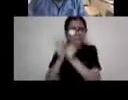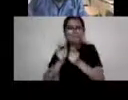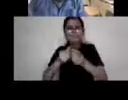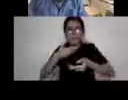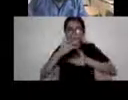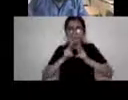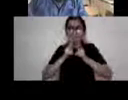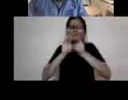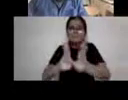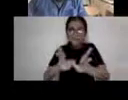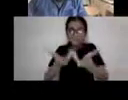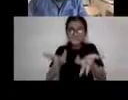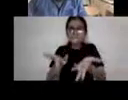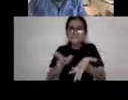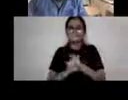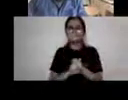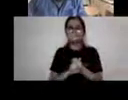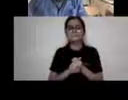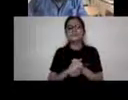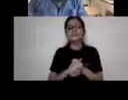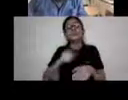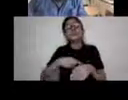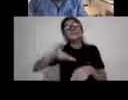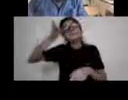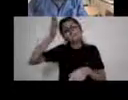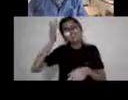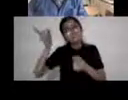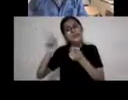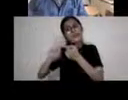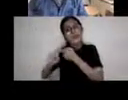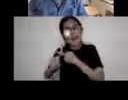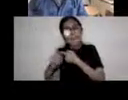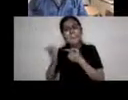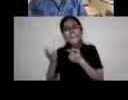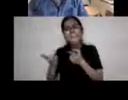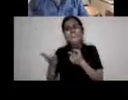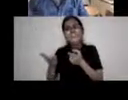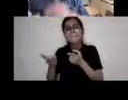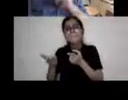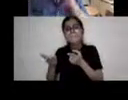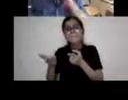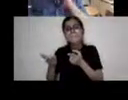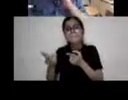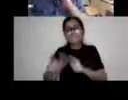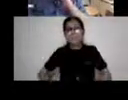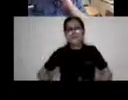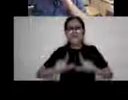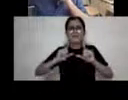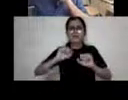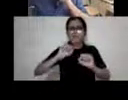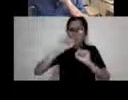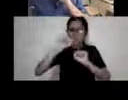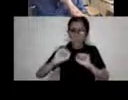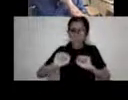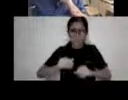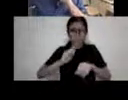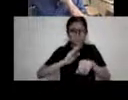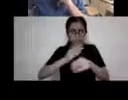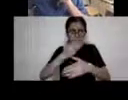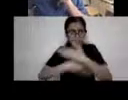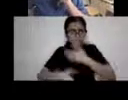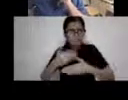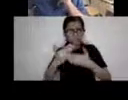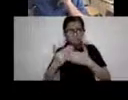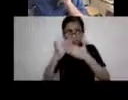um, at the time, and this is why, where we get to like life before disability studies, there really